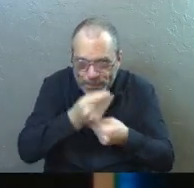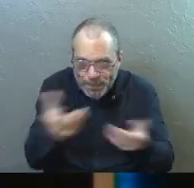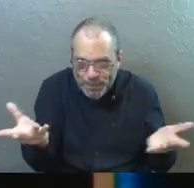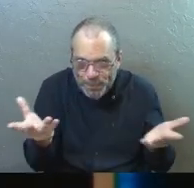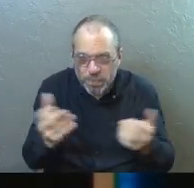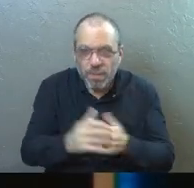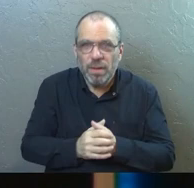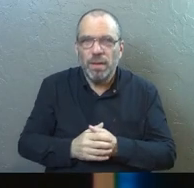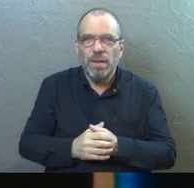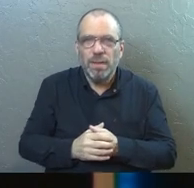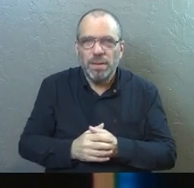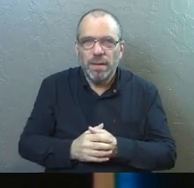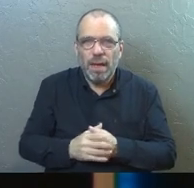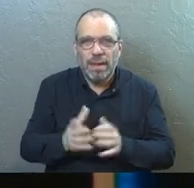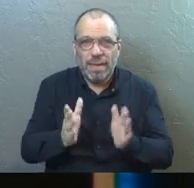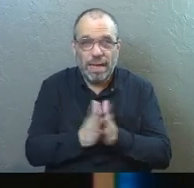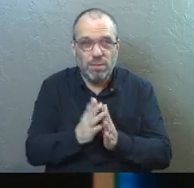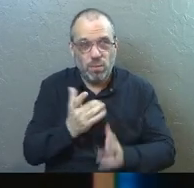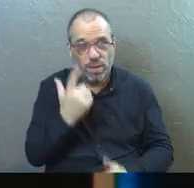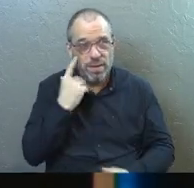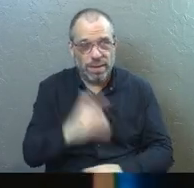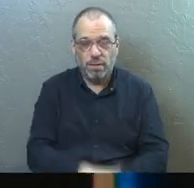And he's like, what do you think of that?